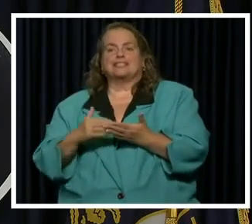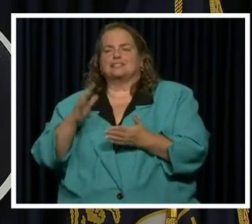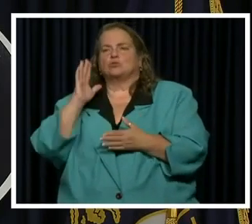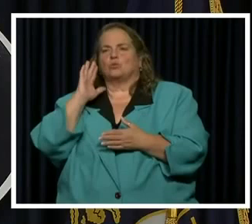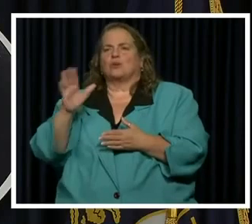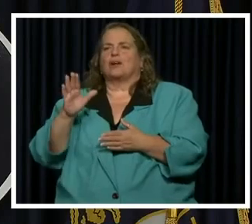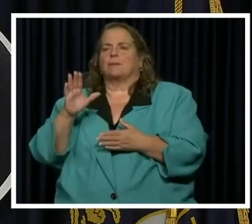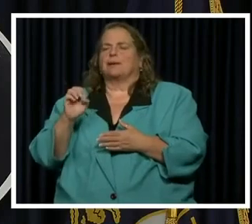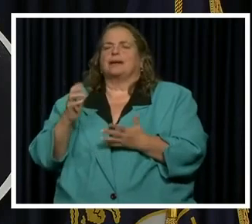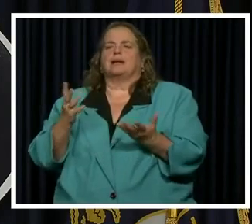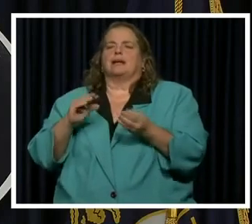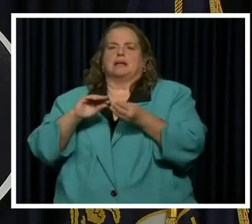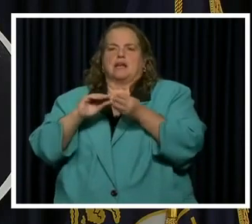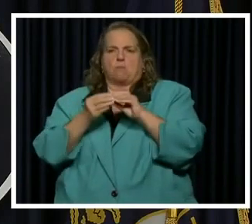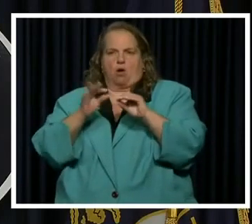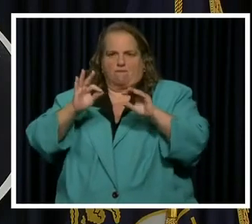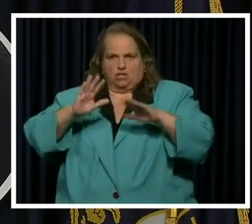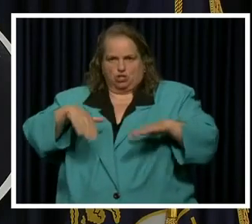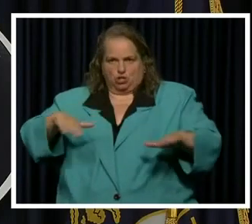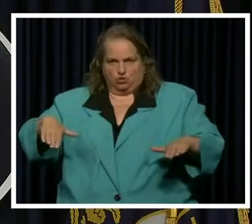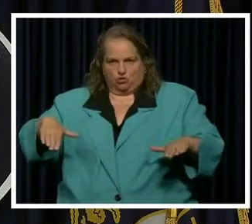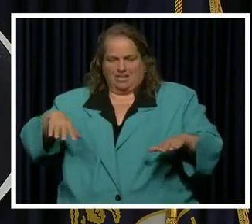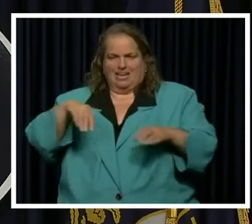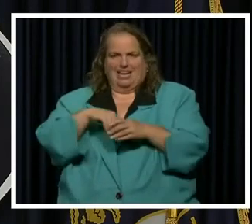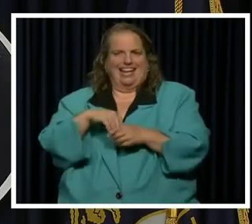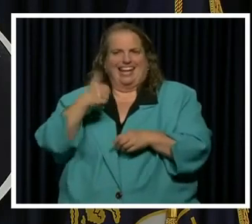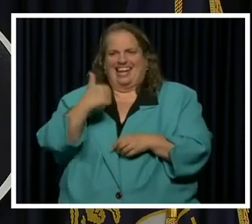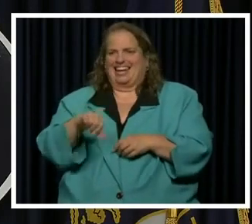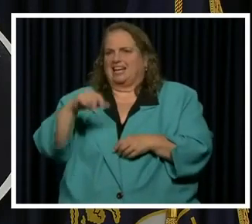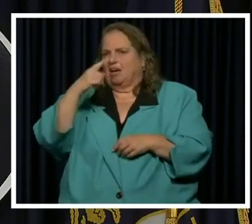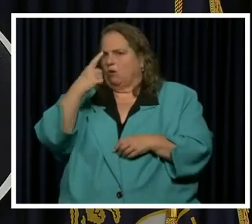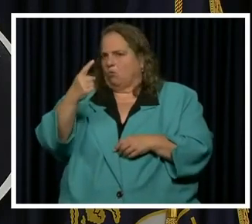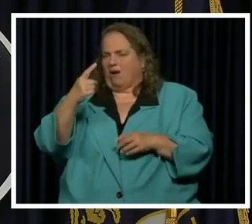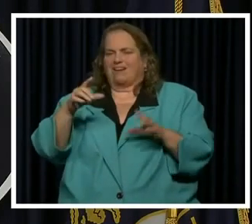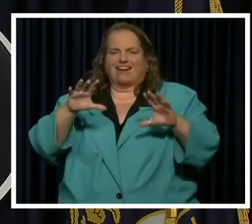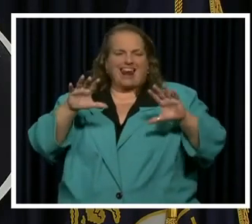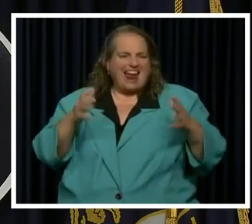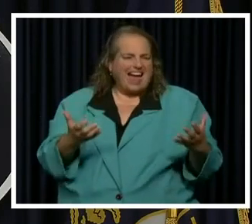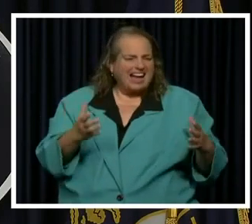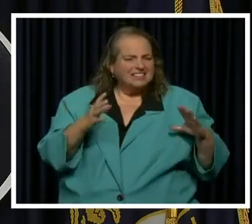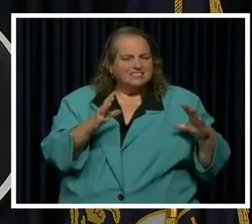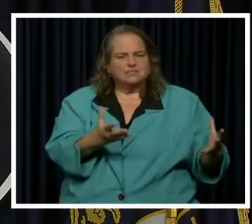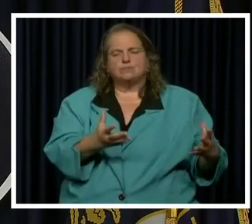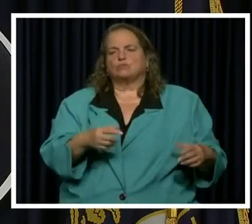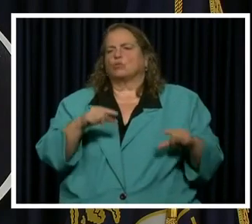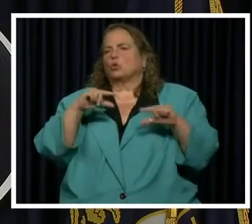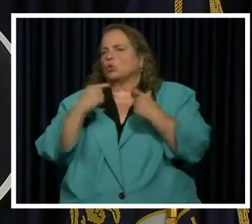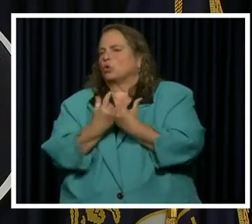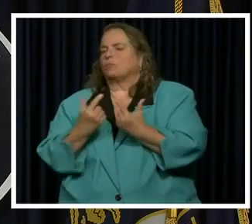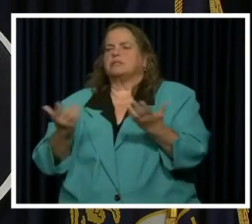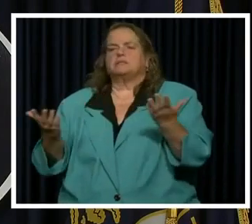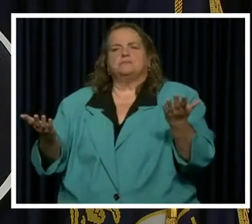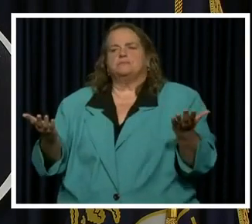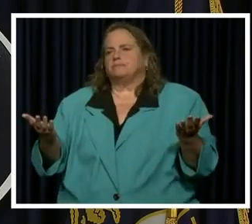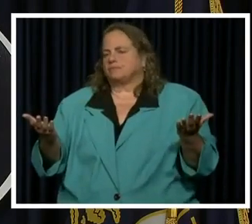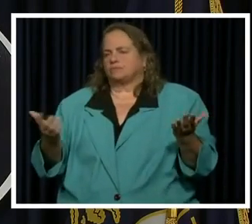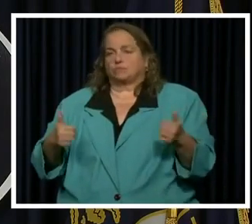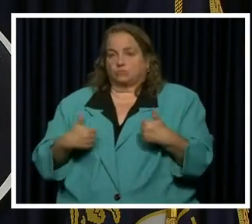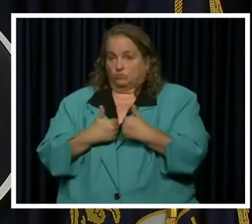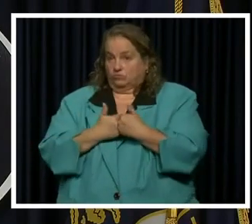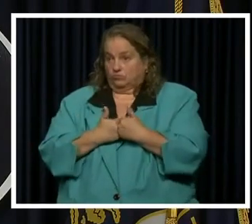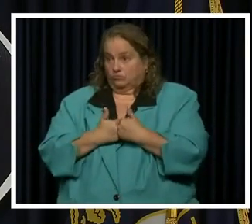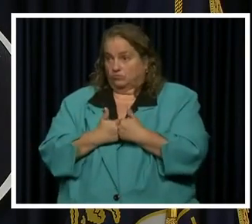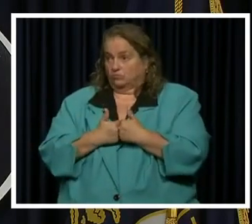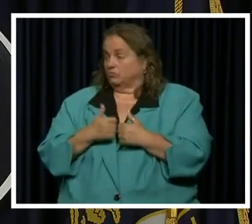it's going to come down to number of Children. Um, in any one you can call it class, you can call it group. Uh, so the challenge